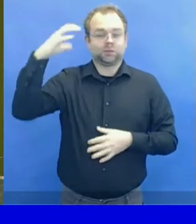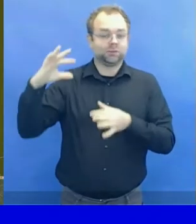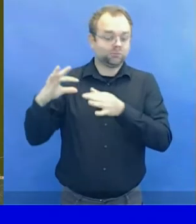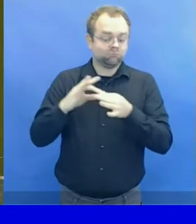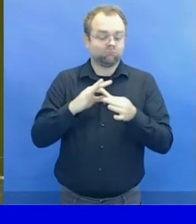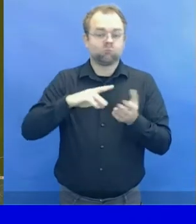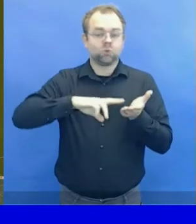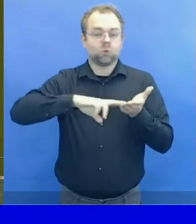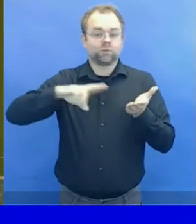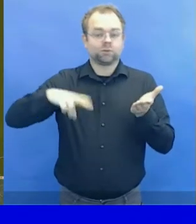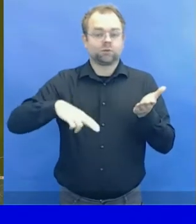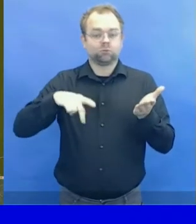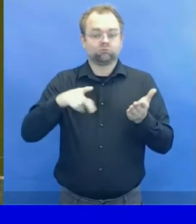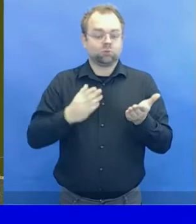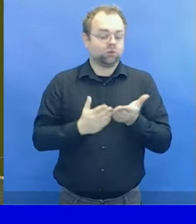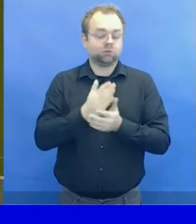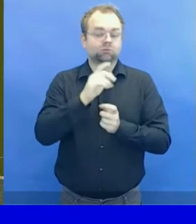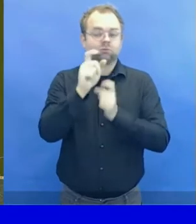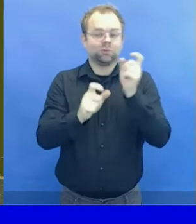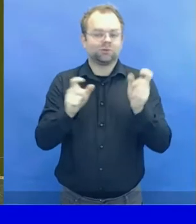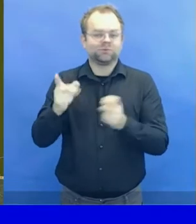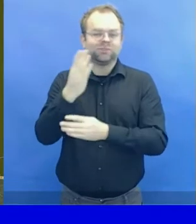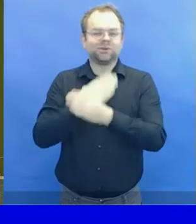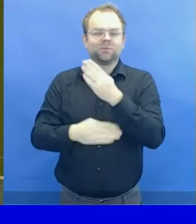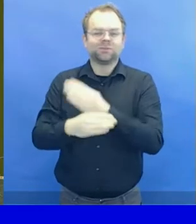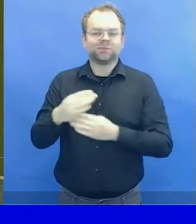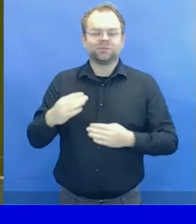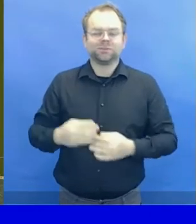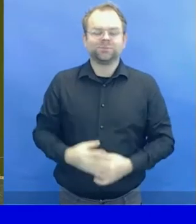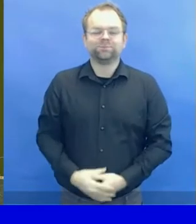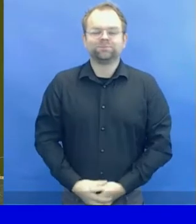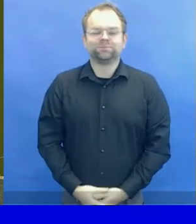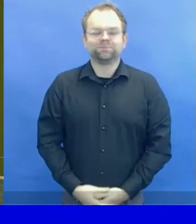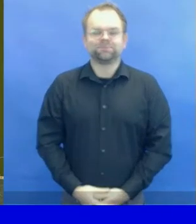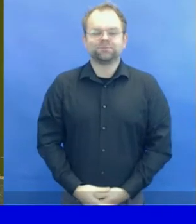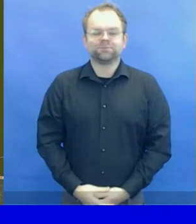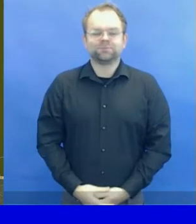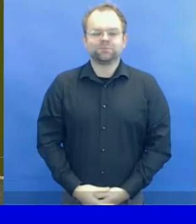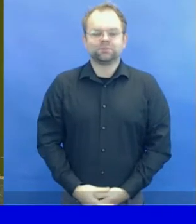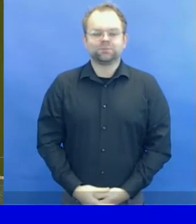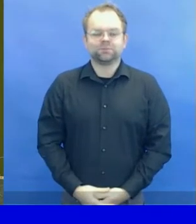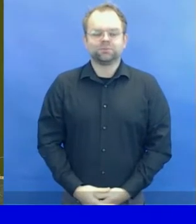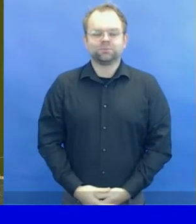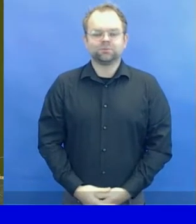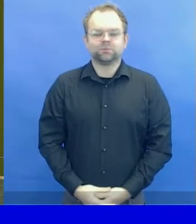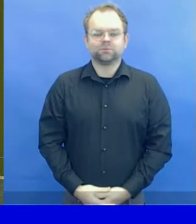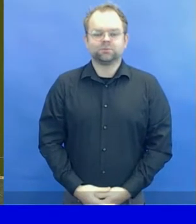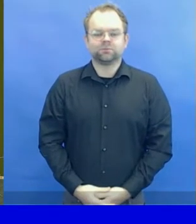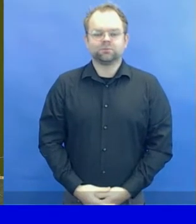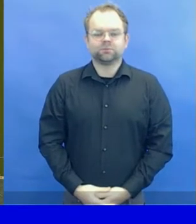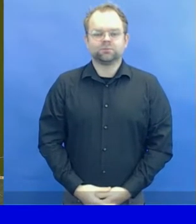Excellencies, distinguished delegates, ladies and gentlemen,